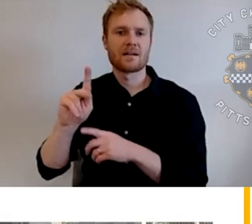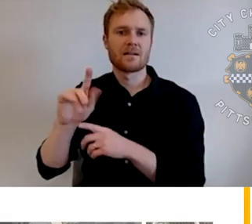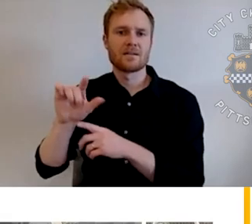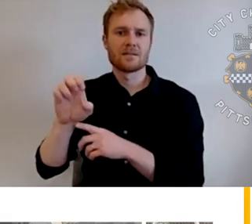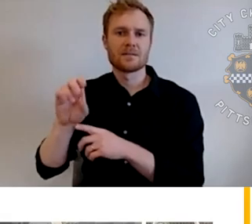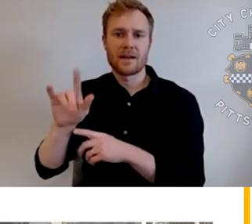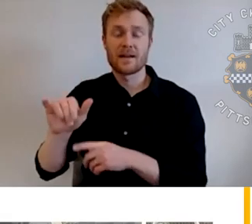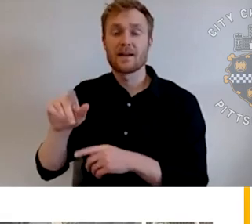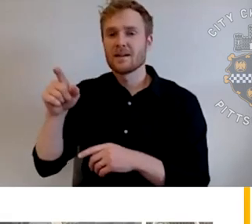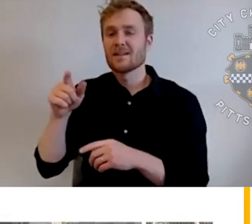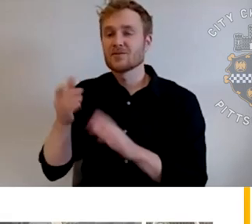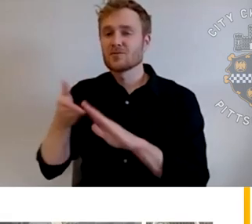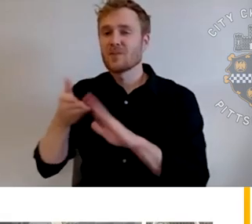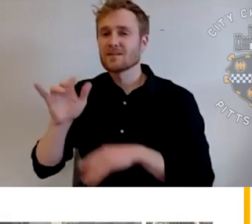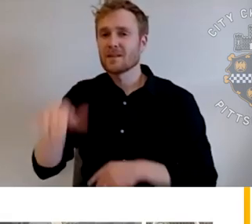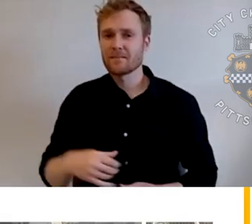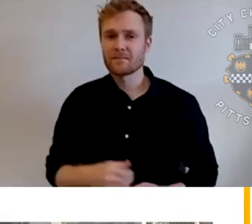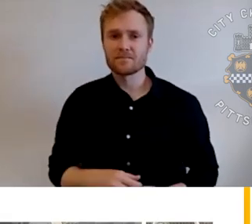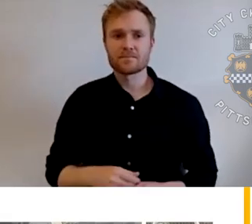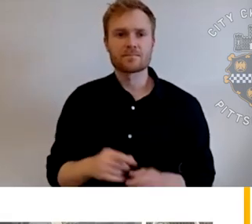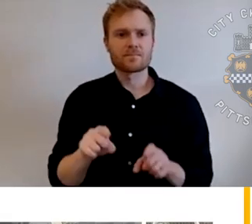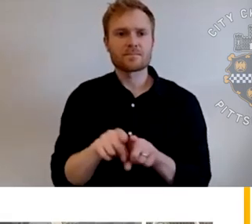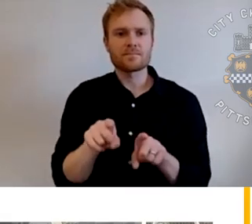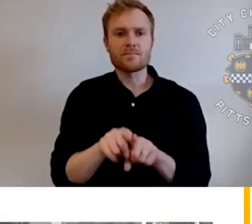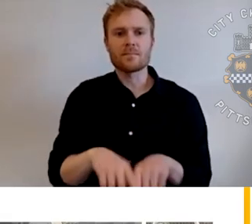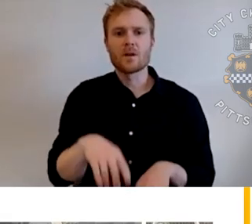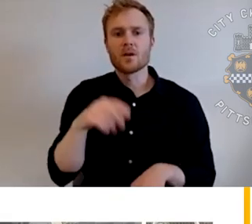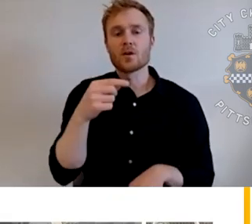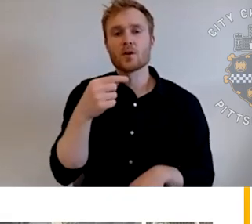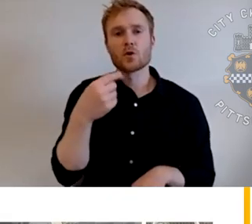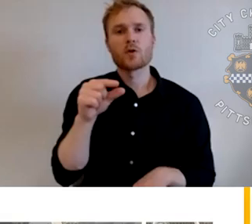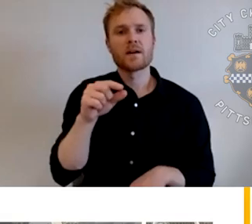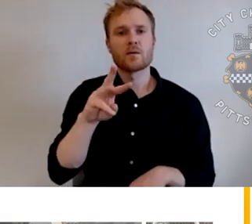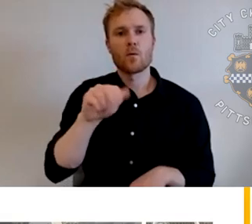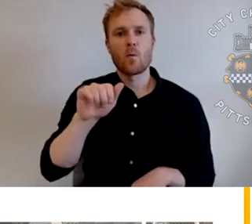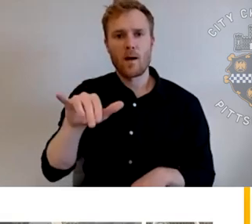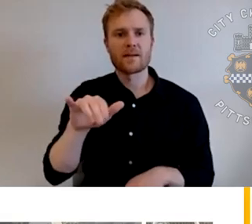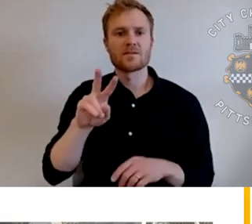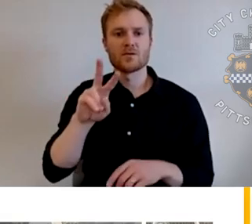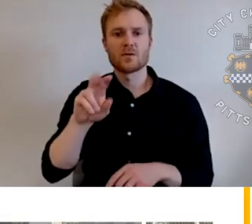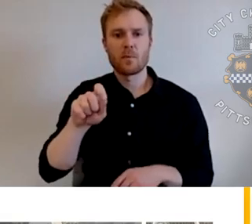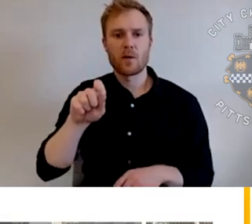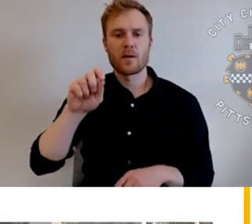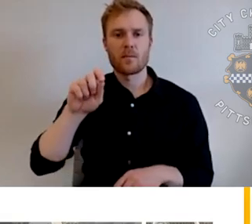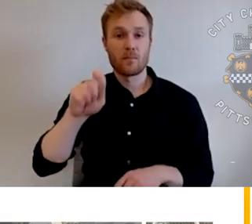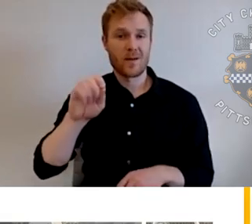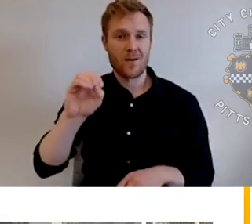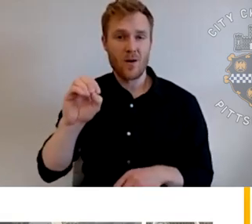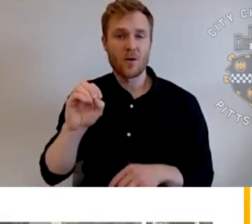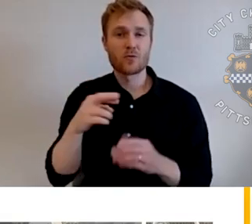.0, uh, resource guide and policy guide were completed in 2017. Uh, that was, uh,